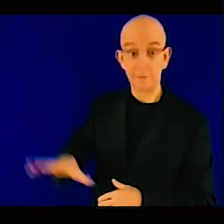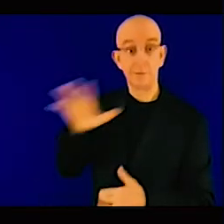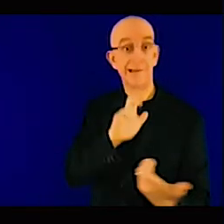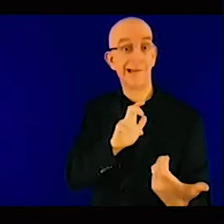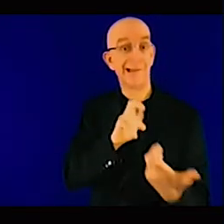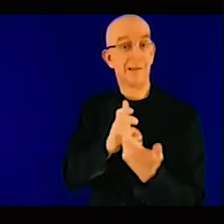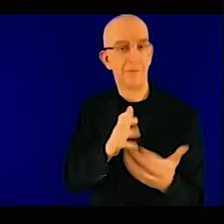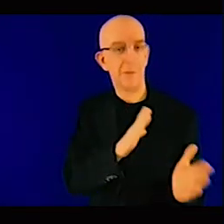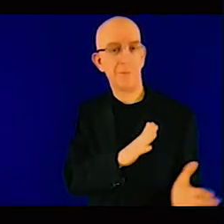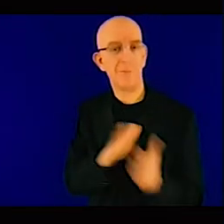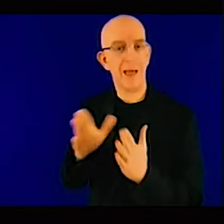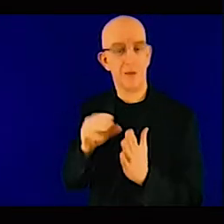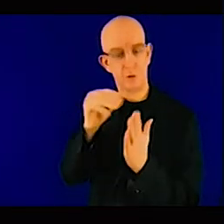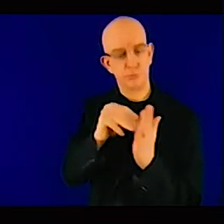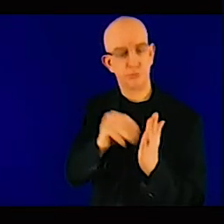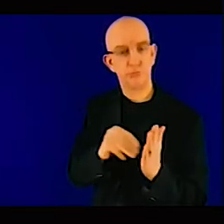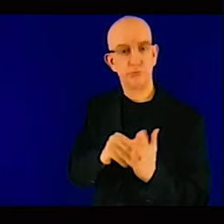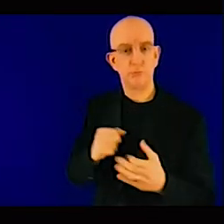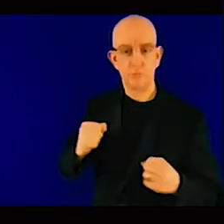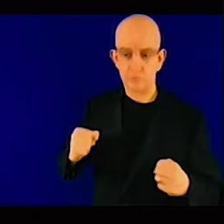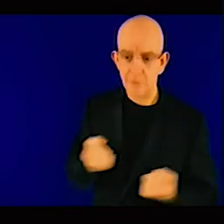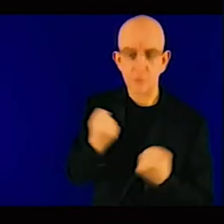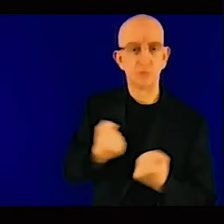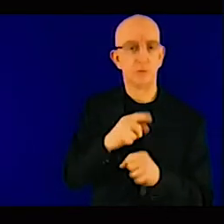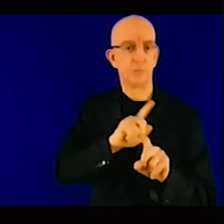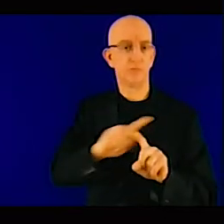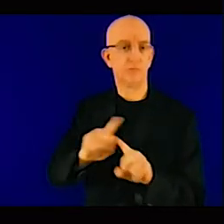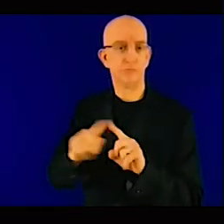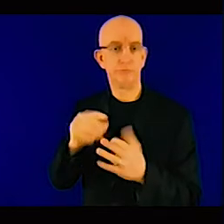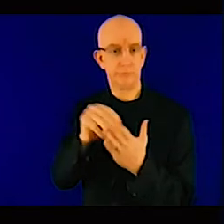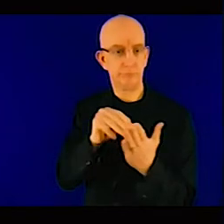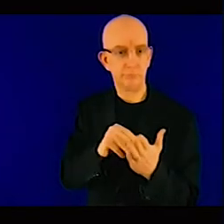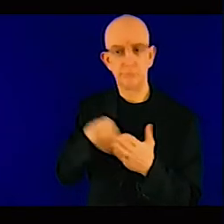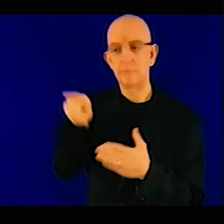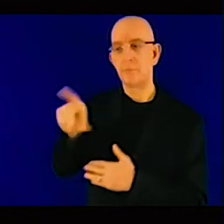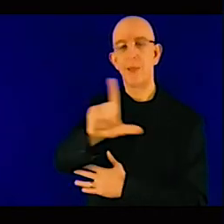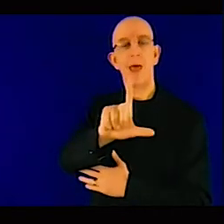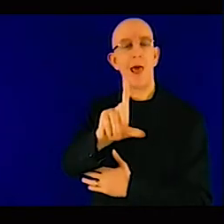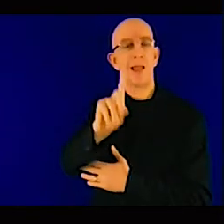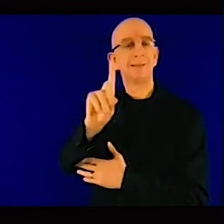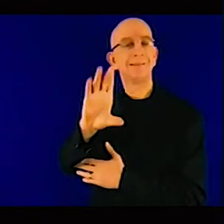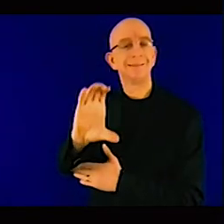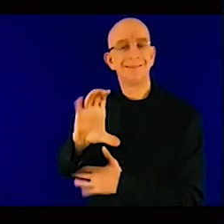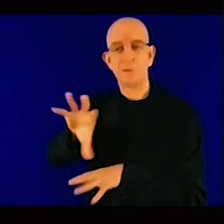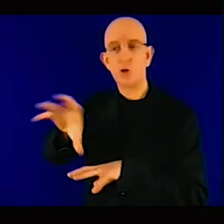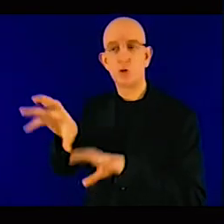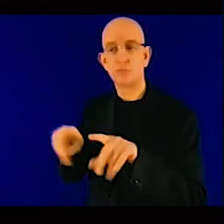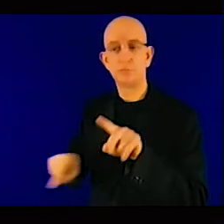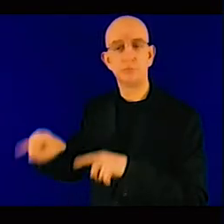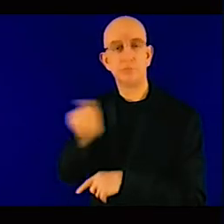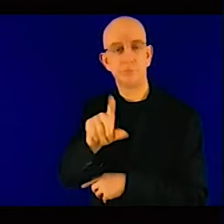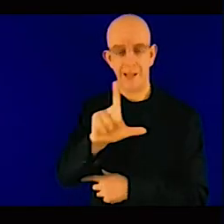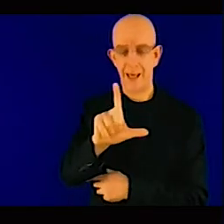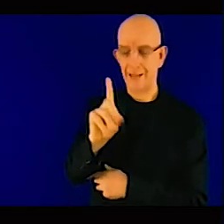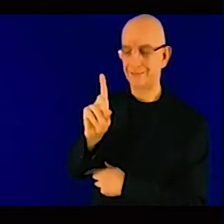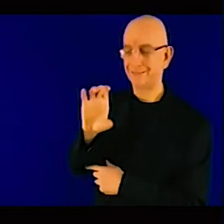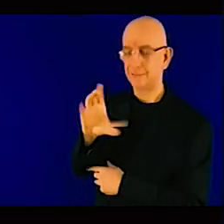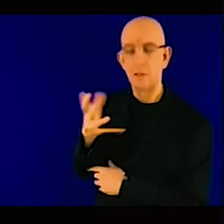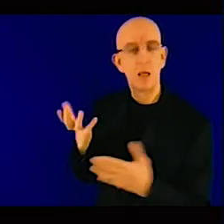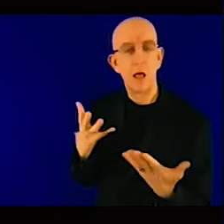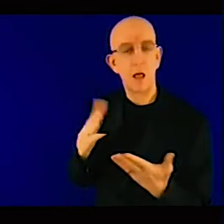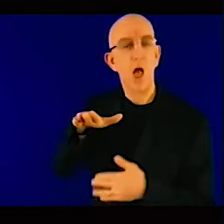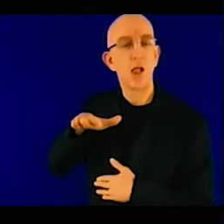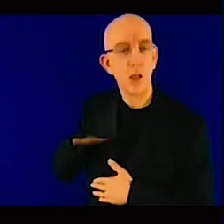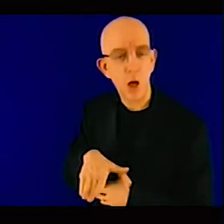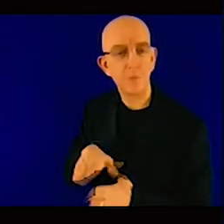to address the urgent and immediate, uh, adaptation needs. We tried to look at